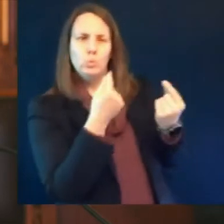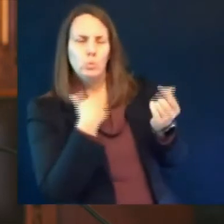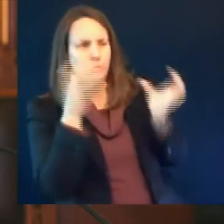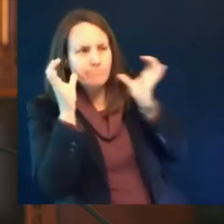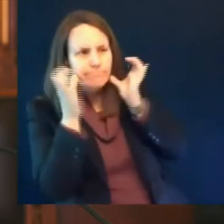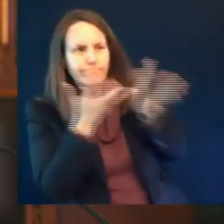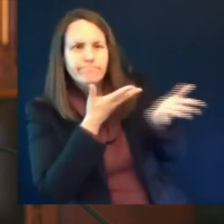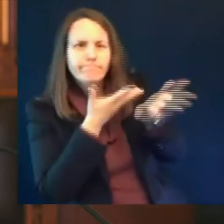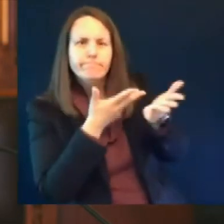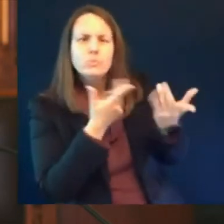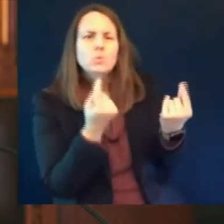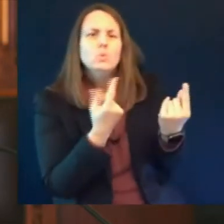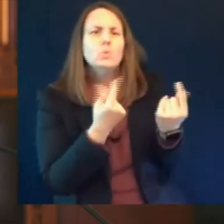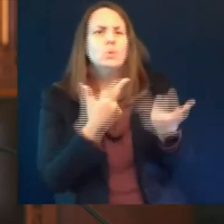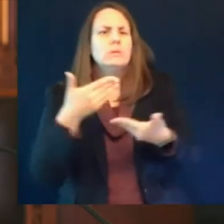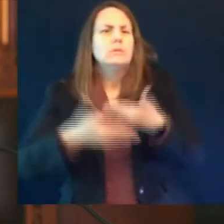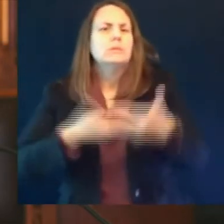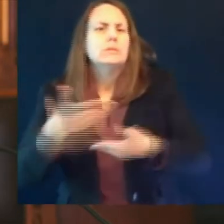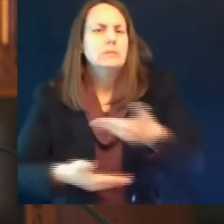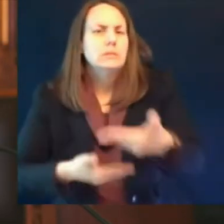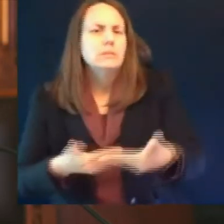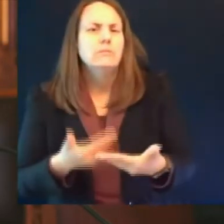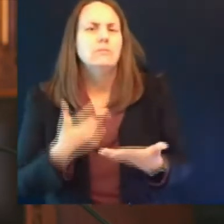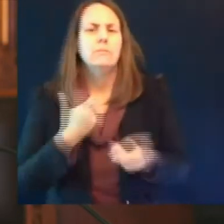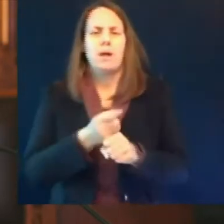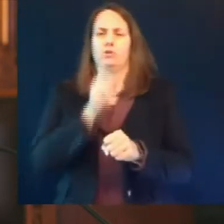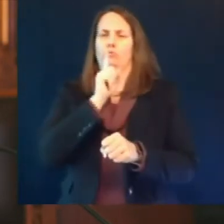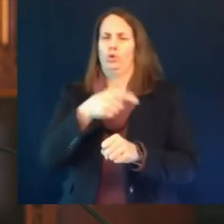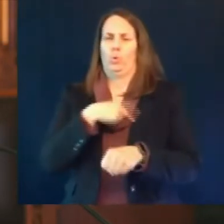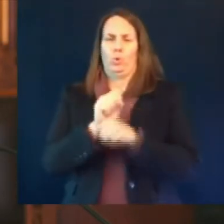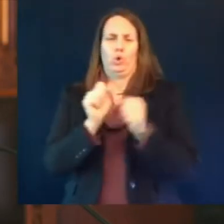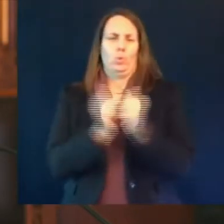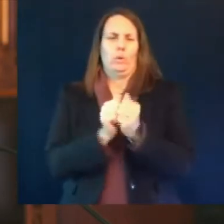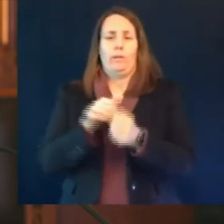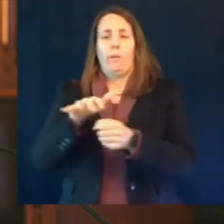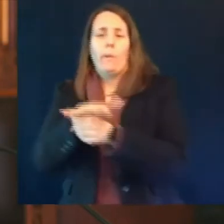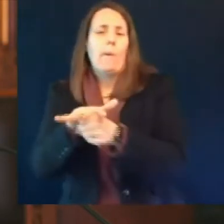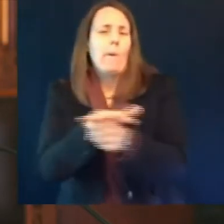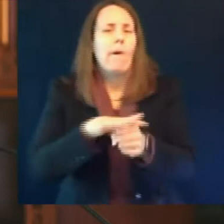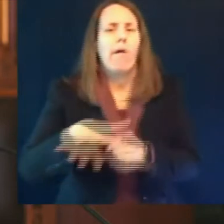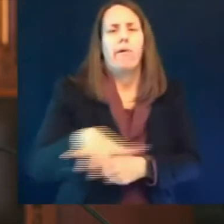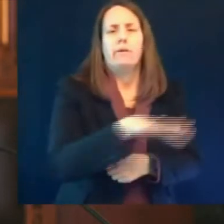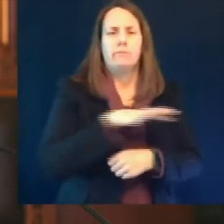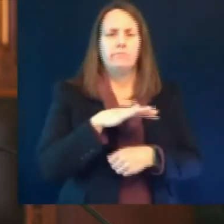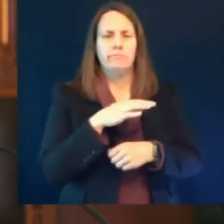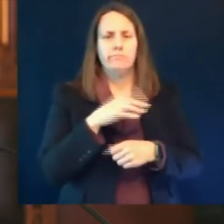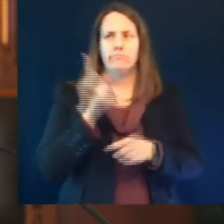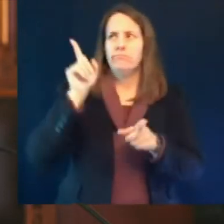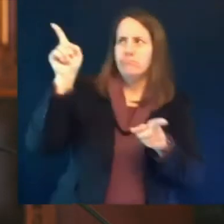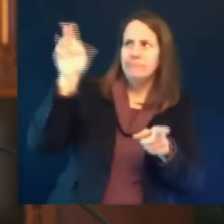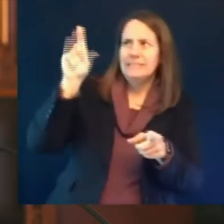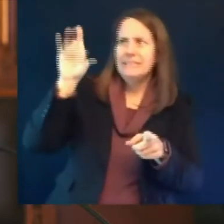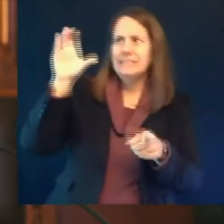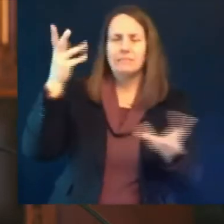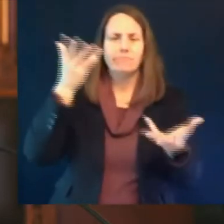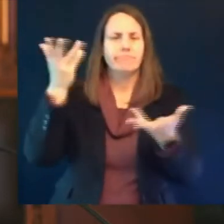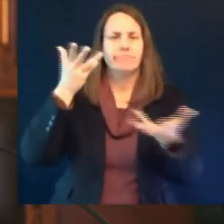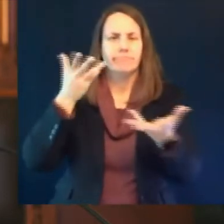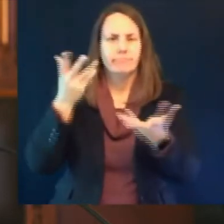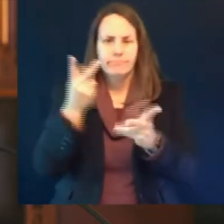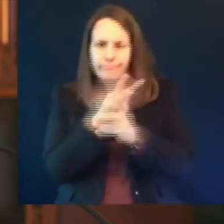with wisconsin's vaccine providers going forward we will continue to monitor this situation